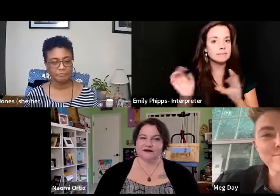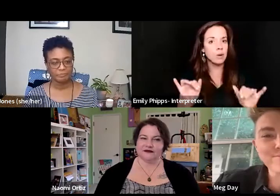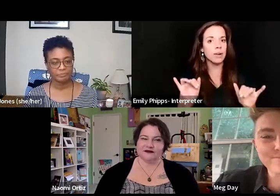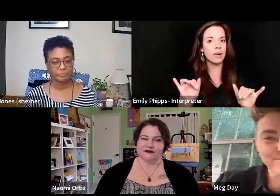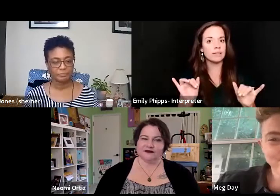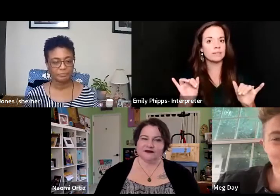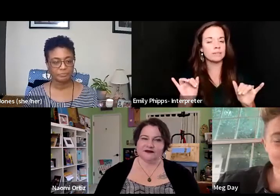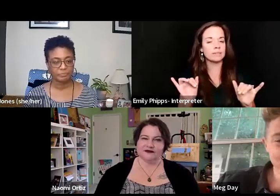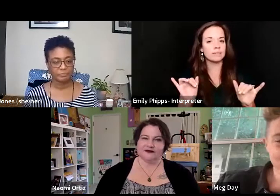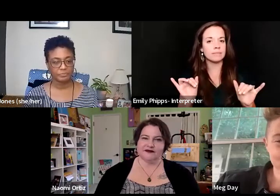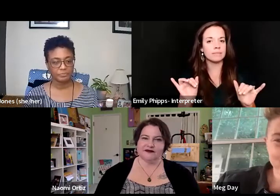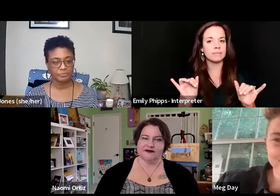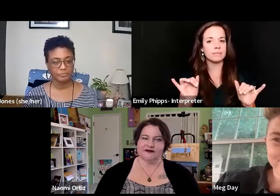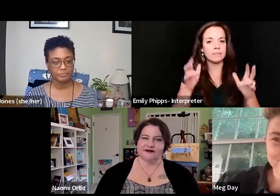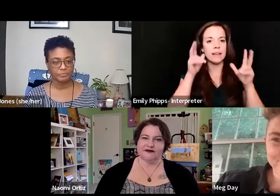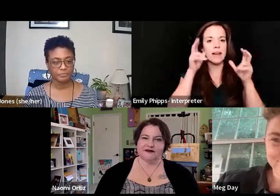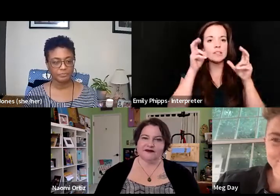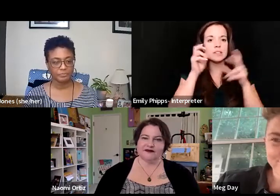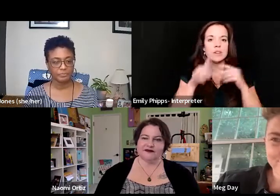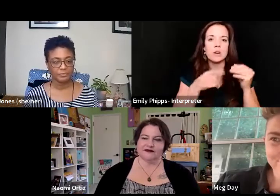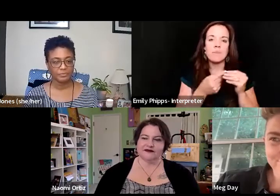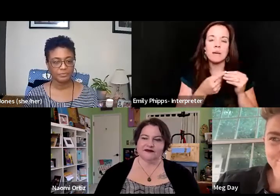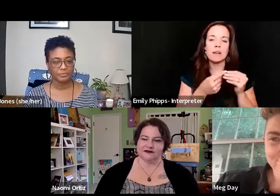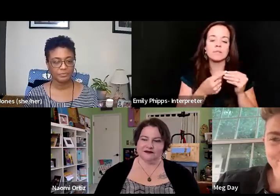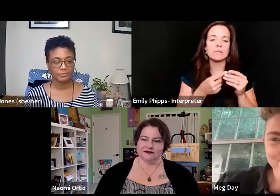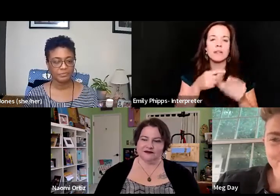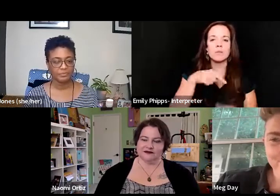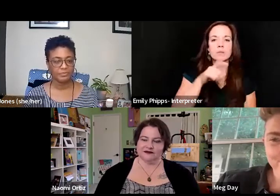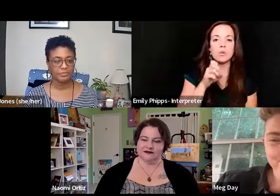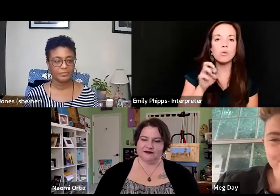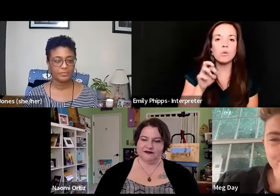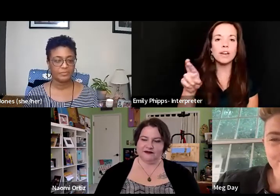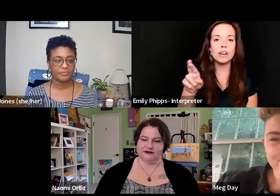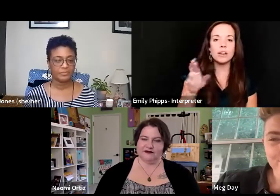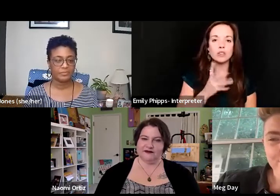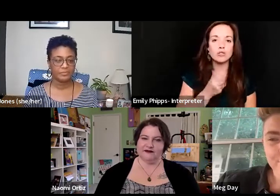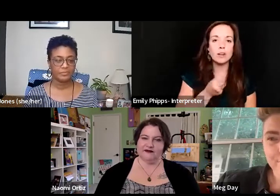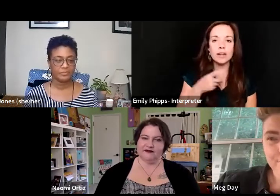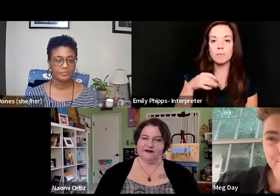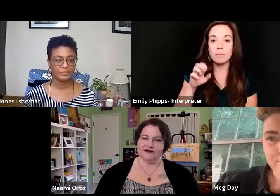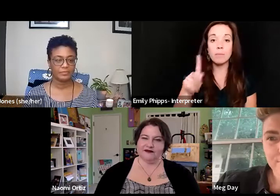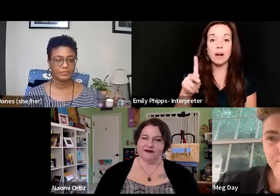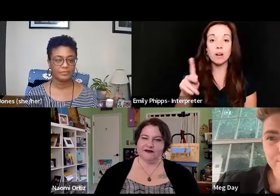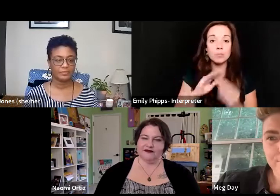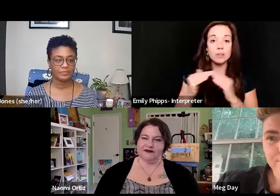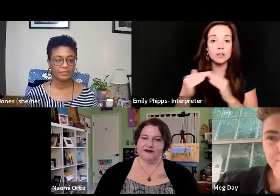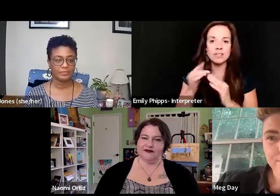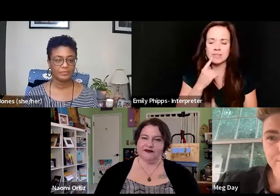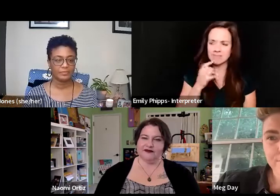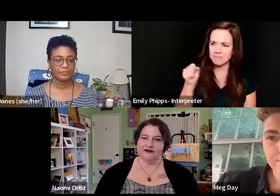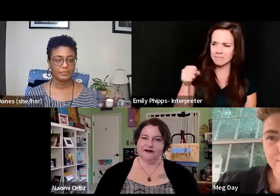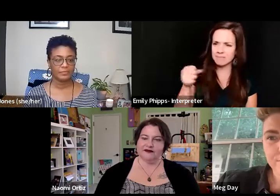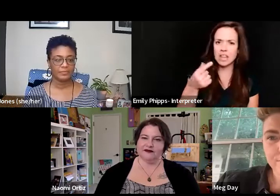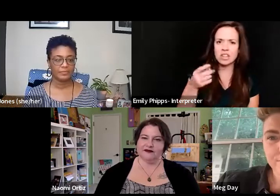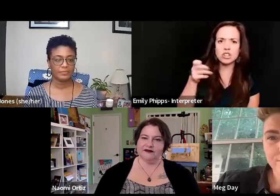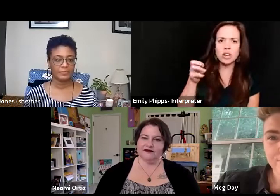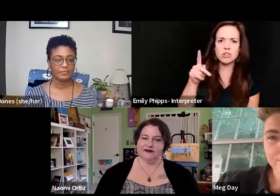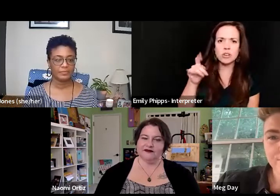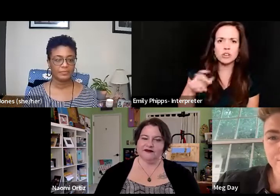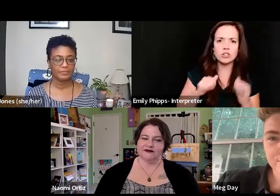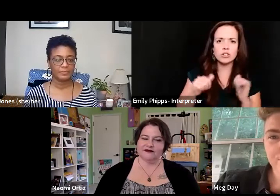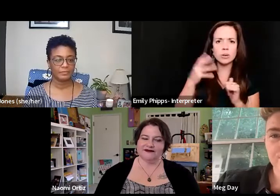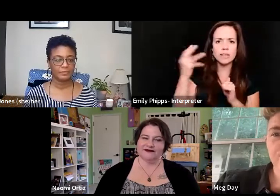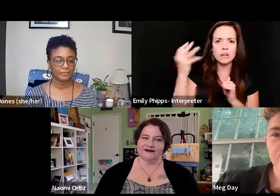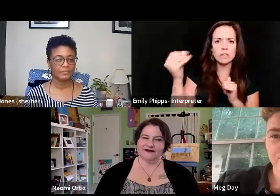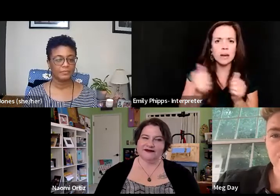And I mean, I just hear about like, you know, with some queer and trans punk communities where people were like, yeah, we just had generator shows outside with masks